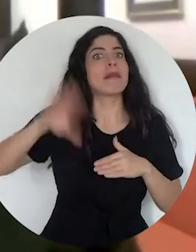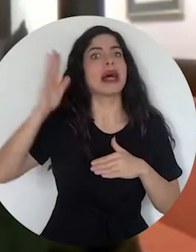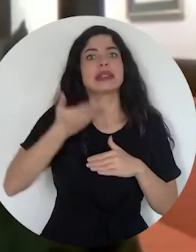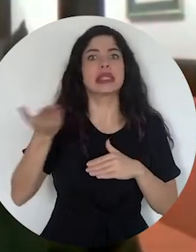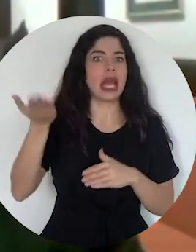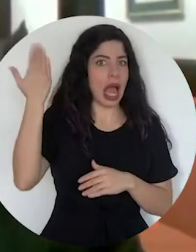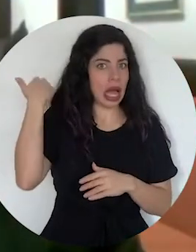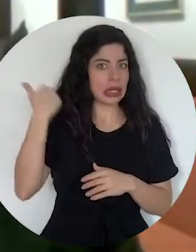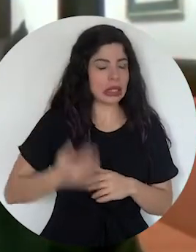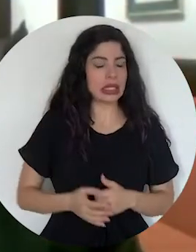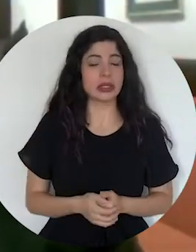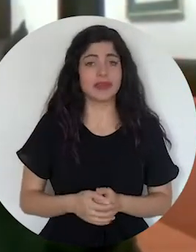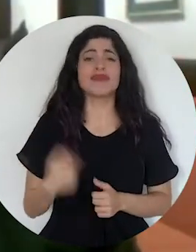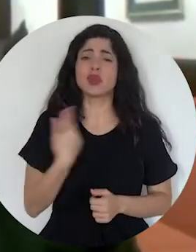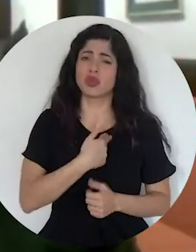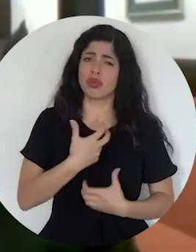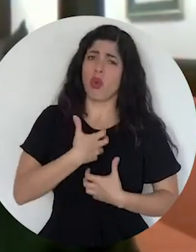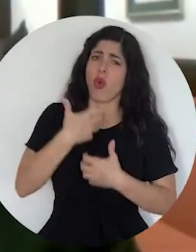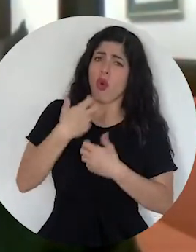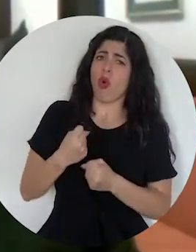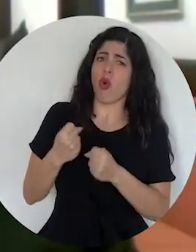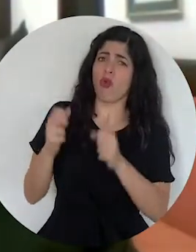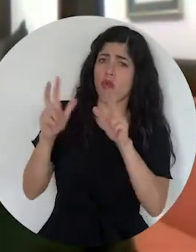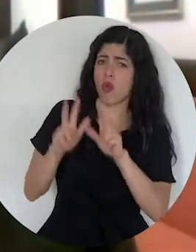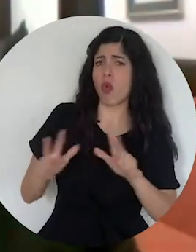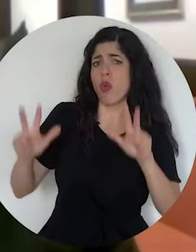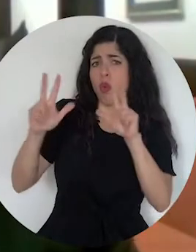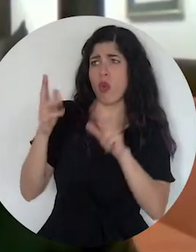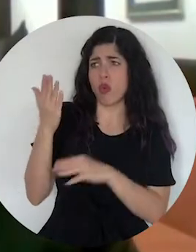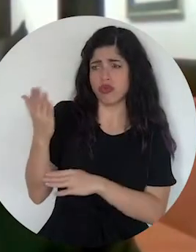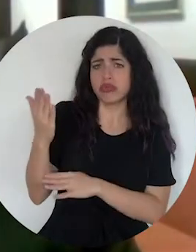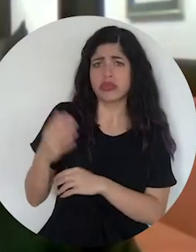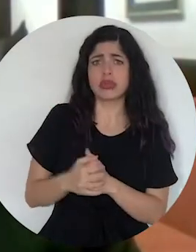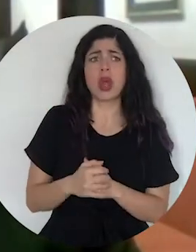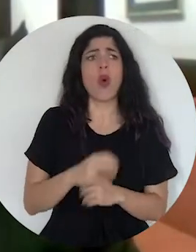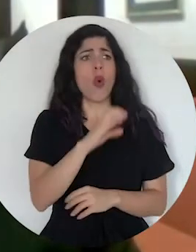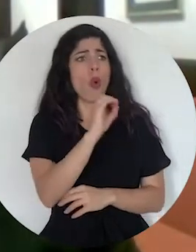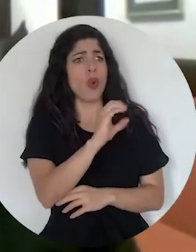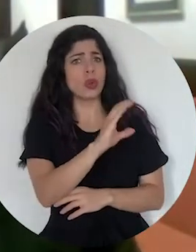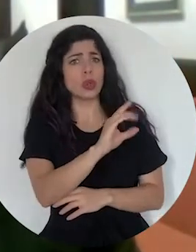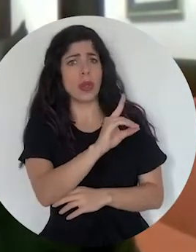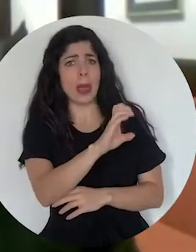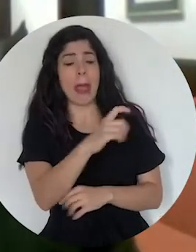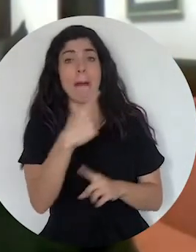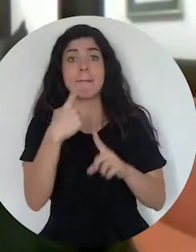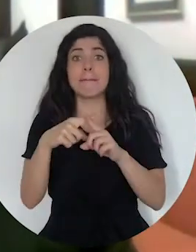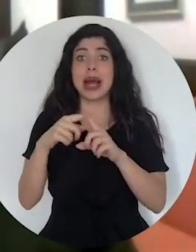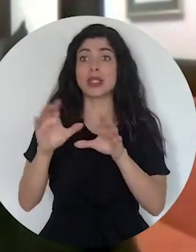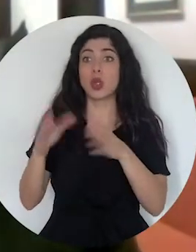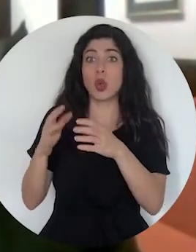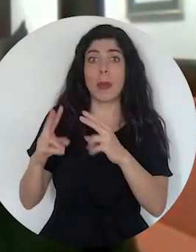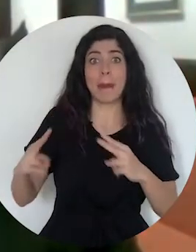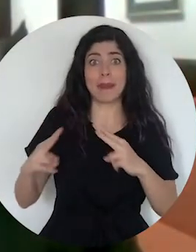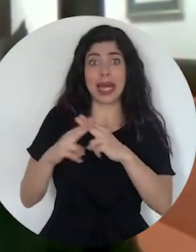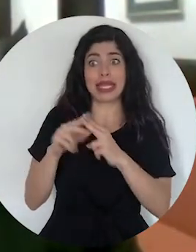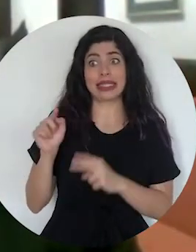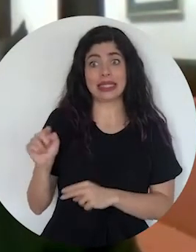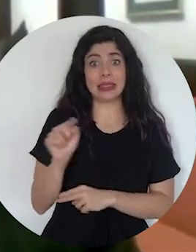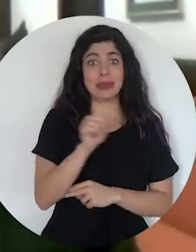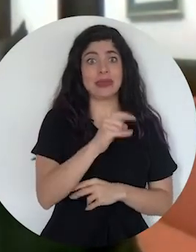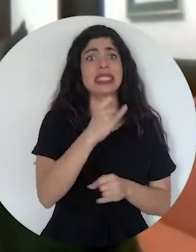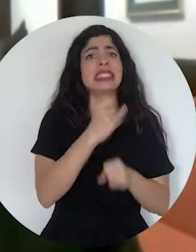ever, and we trust that the United Nations, the OECD, and the Paris crowd,